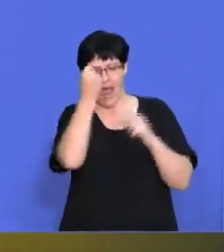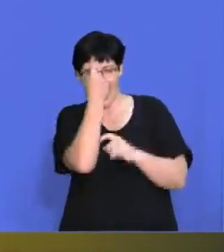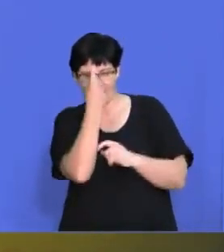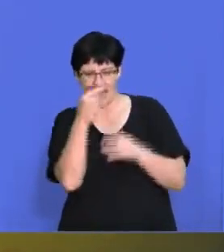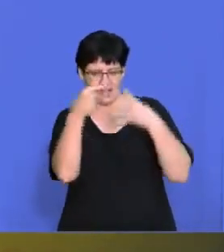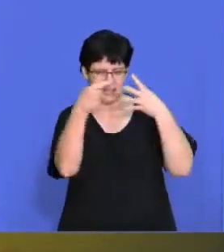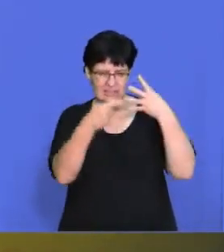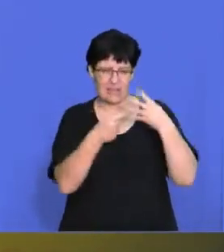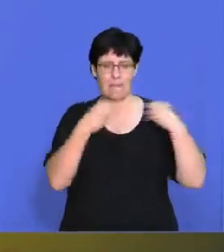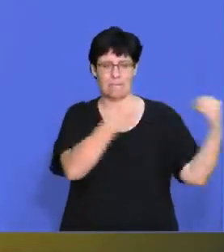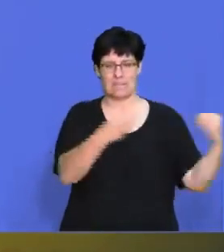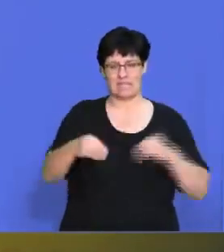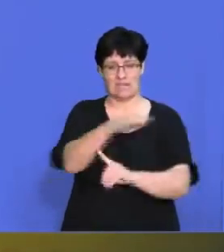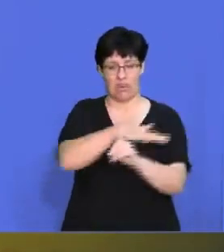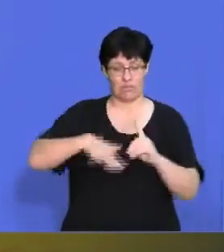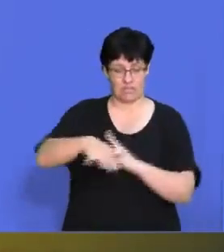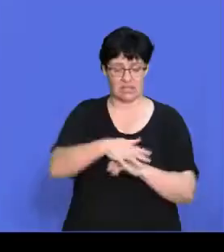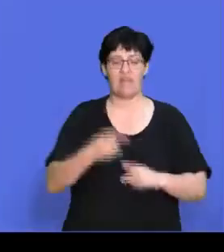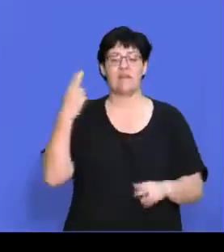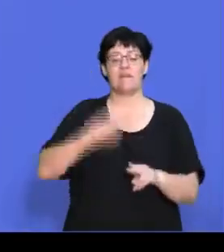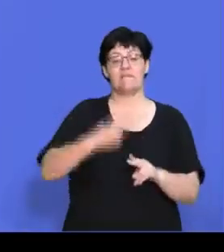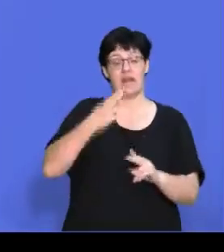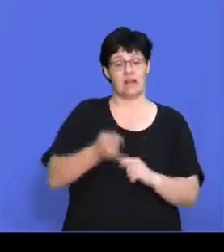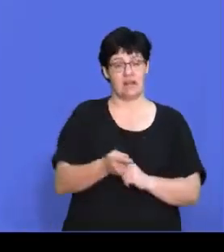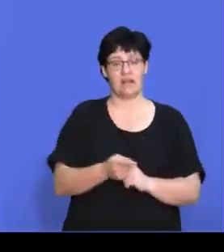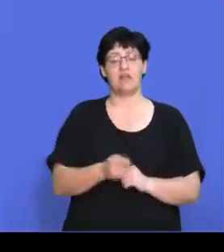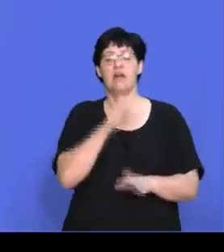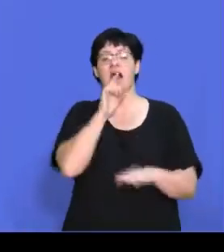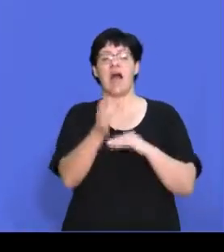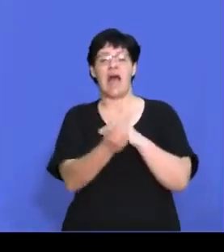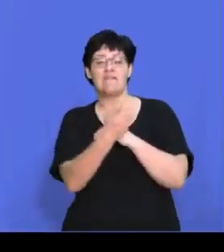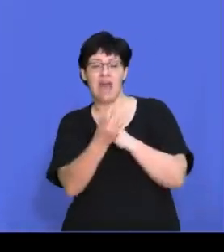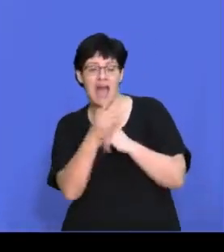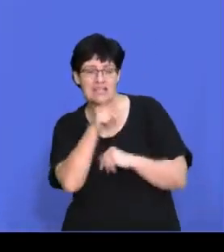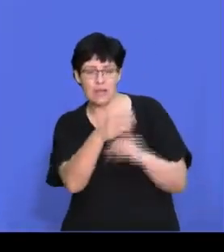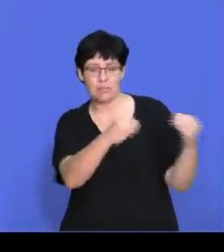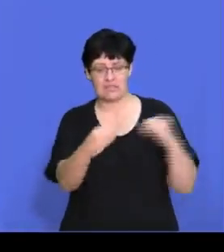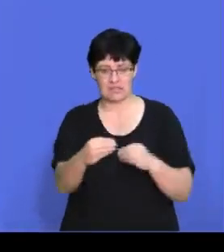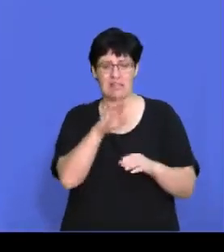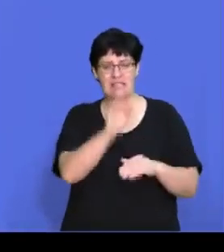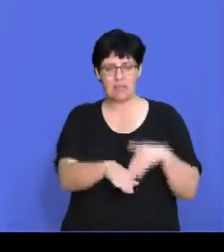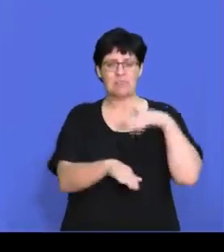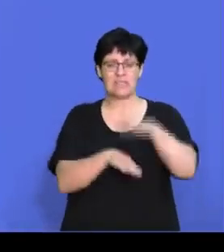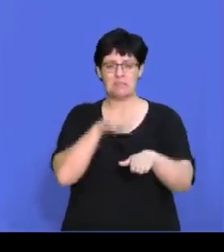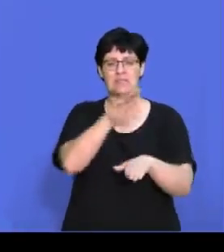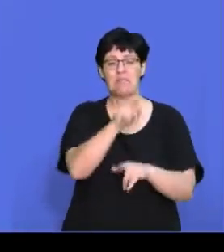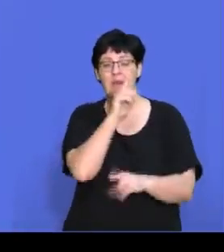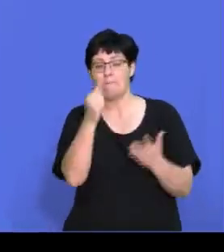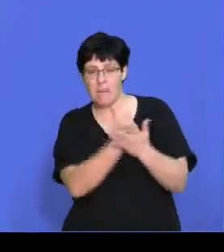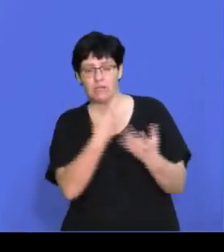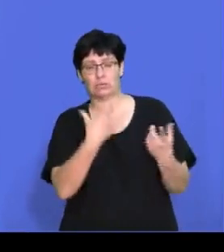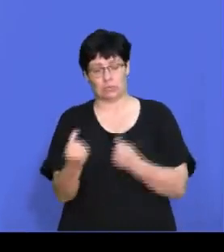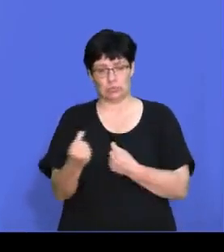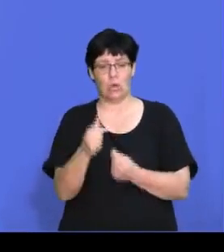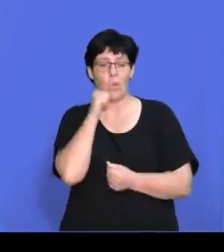our head around the different business environments. then the final question is, advise the business on the steps they should